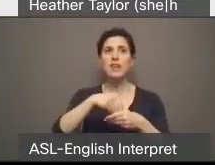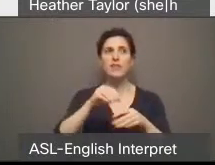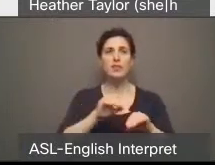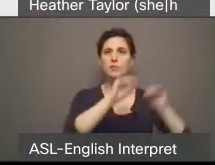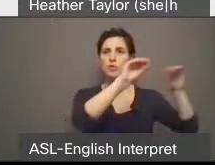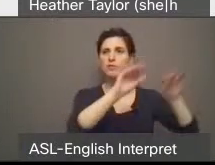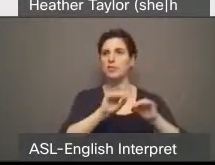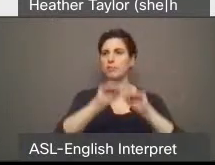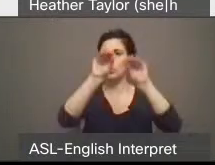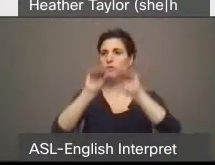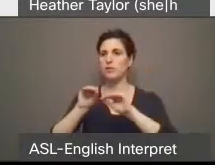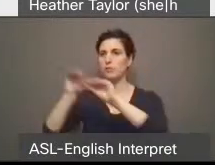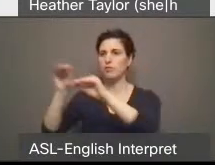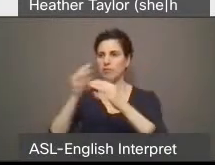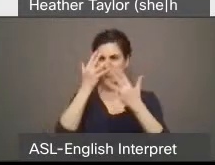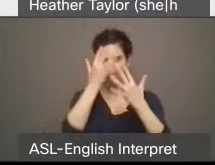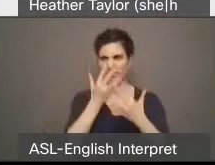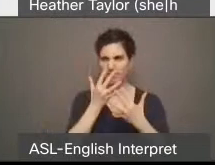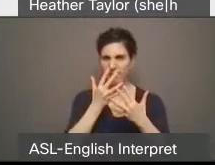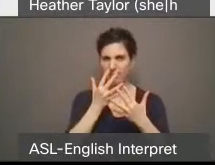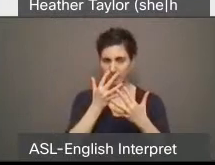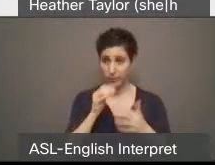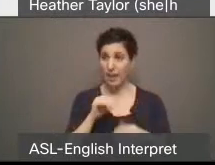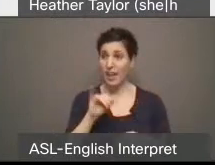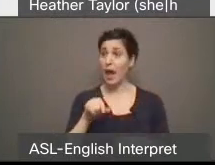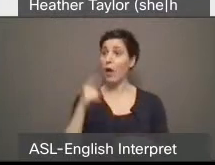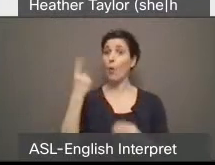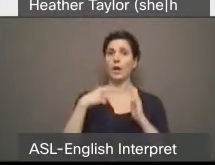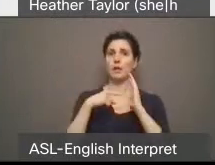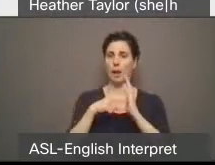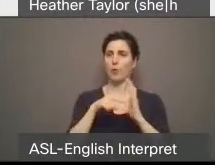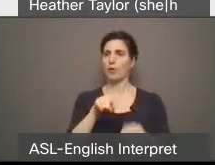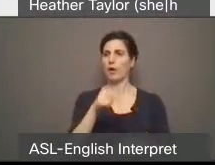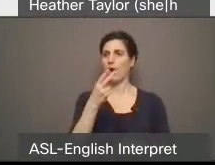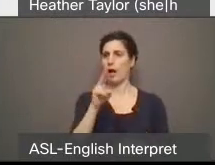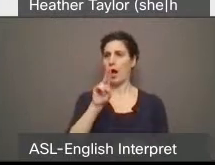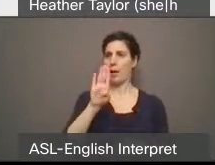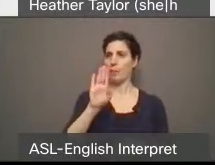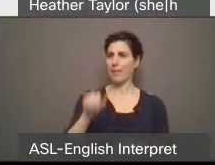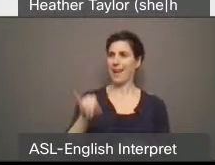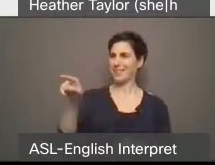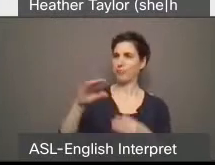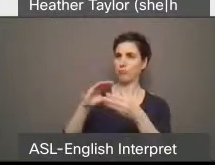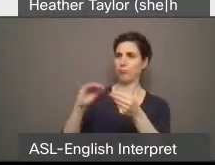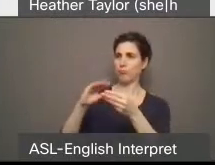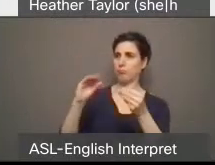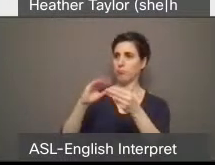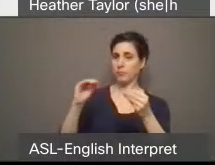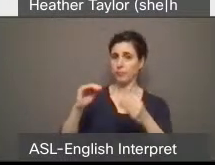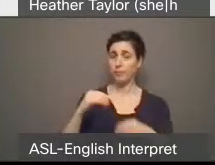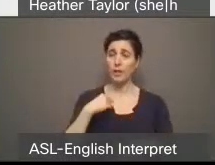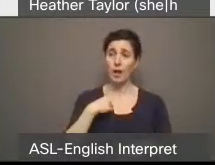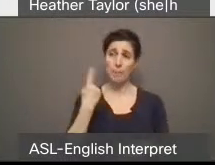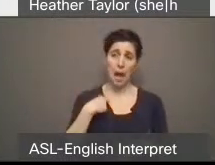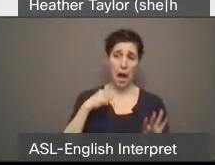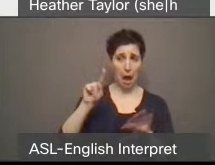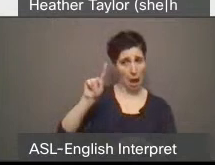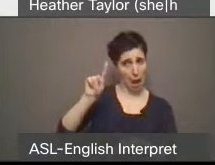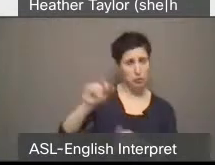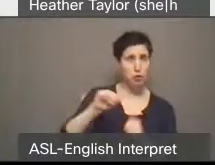Um, but that was one of these hubs that you're talking about. Now, here's the challenge, or I'll phrase it as a question.